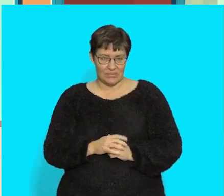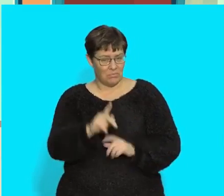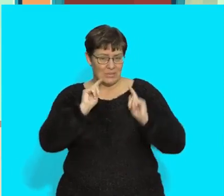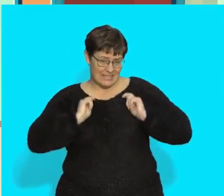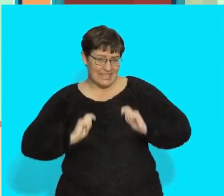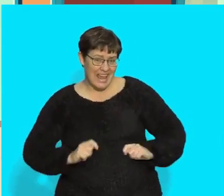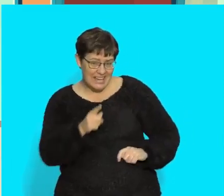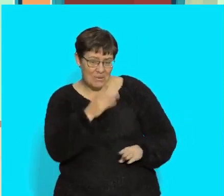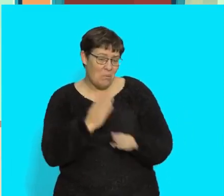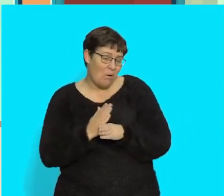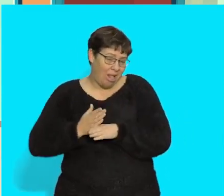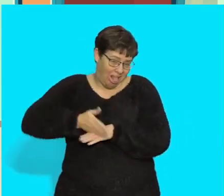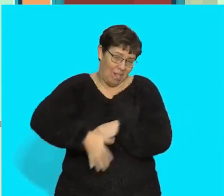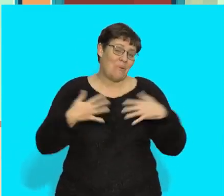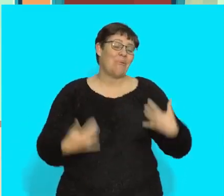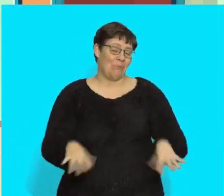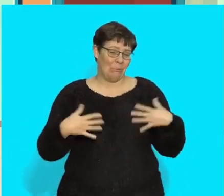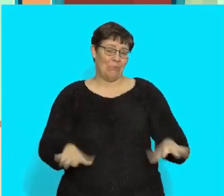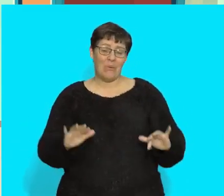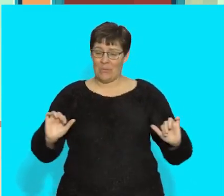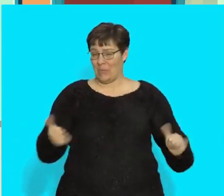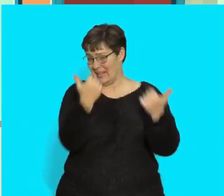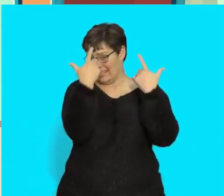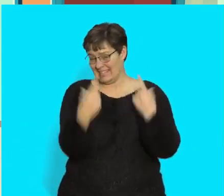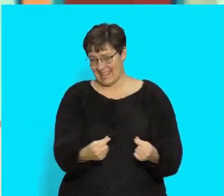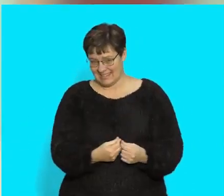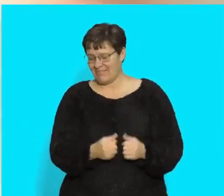very hard and very well. Good work!